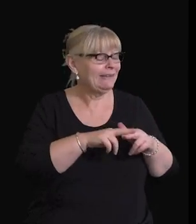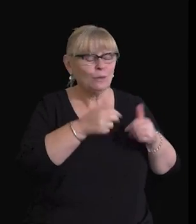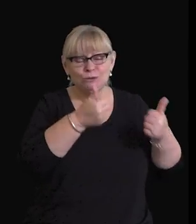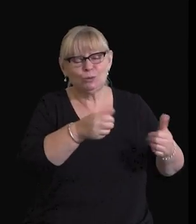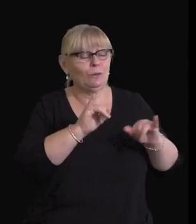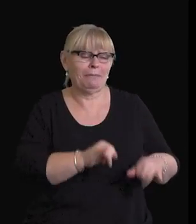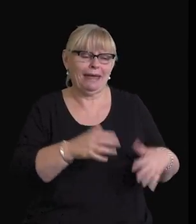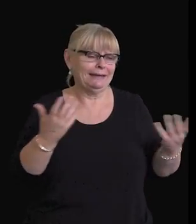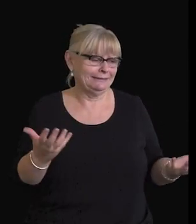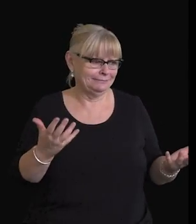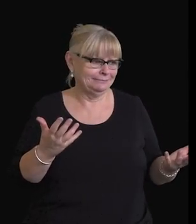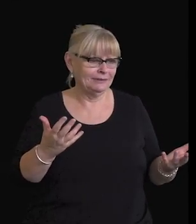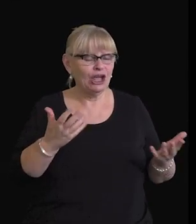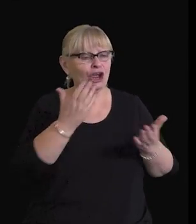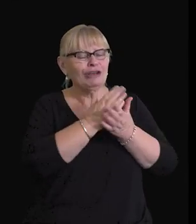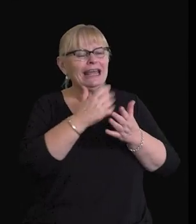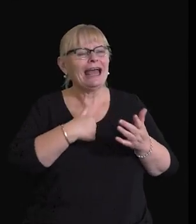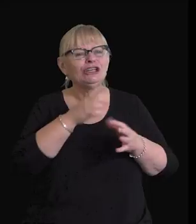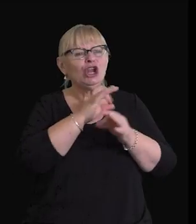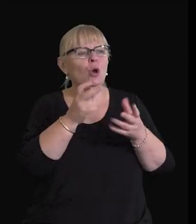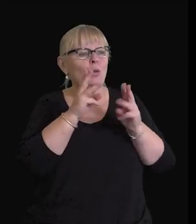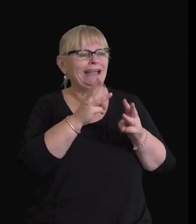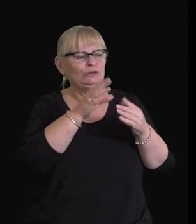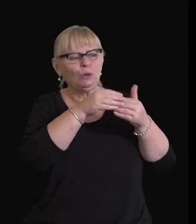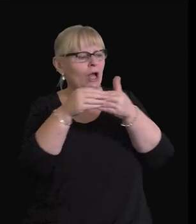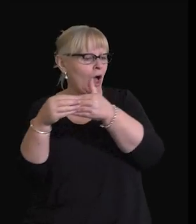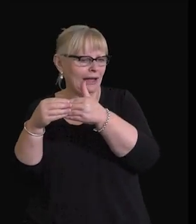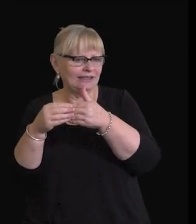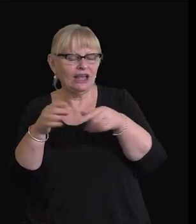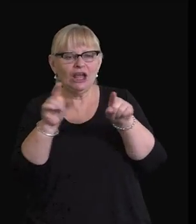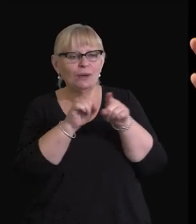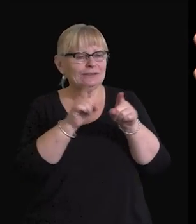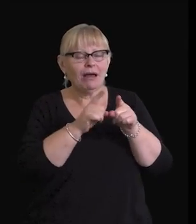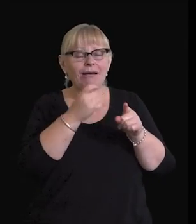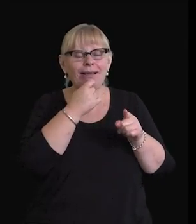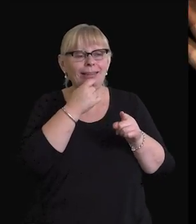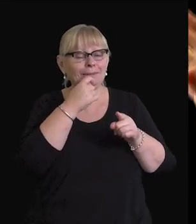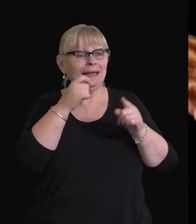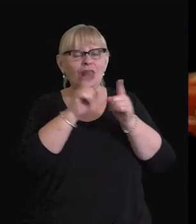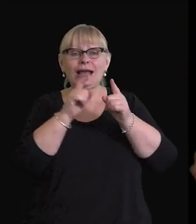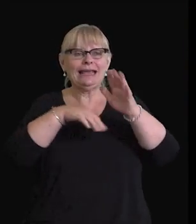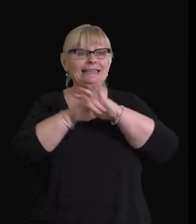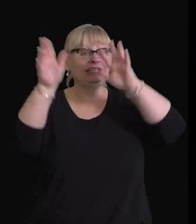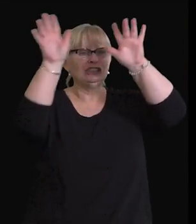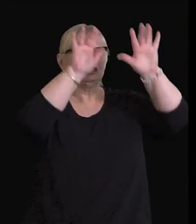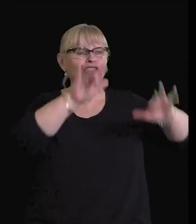was any good or not. I had no purpose to guide me. It was like walking to a snowstorm without a compass.